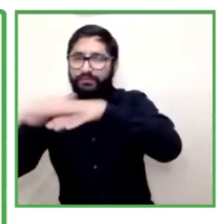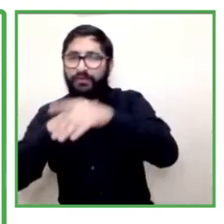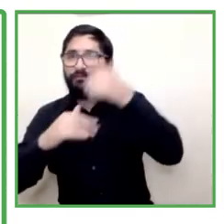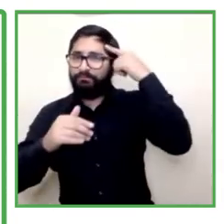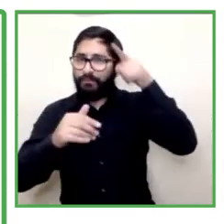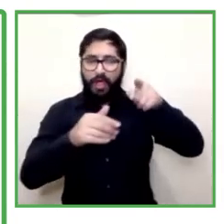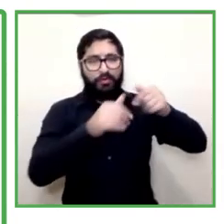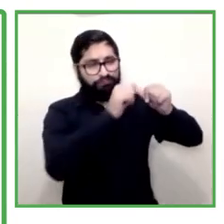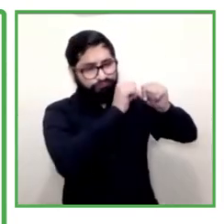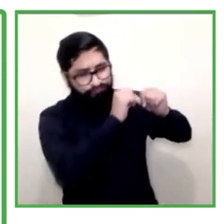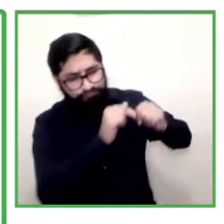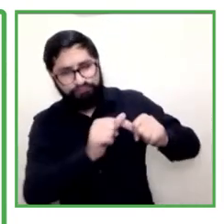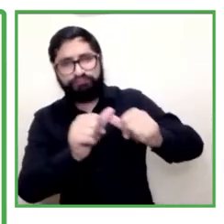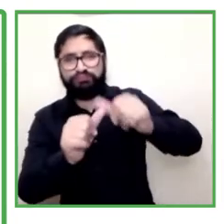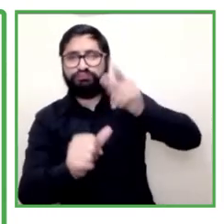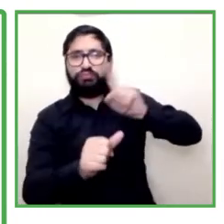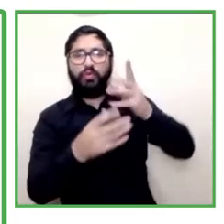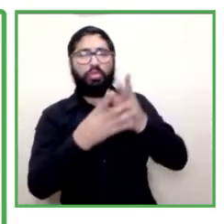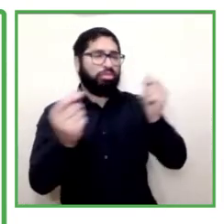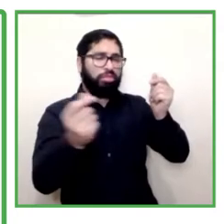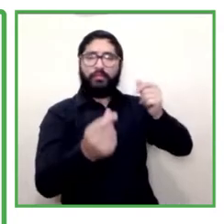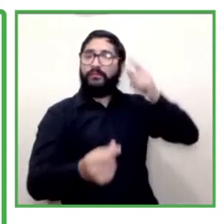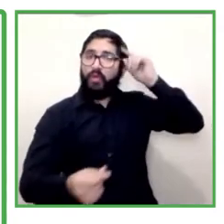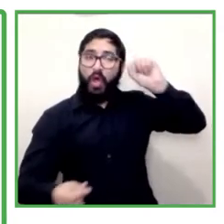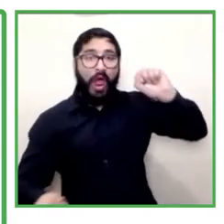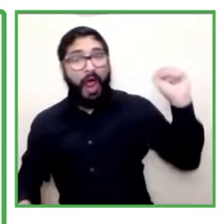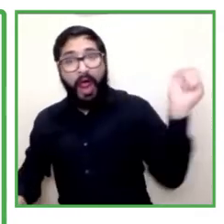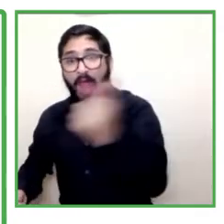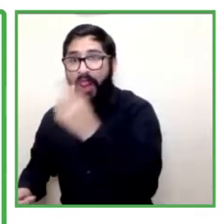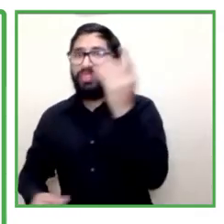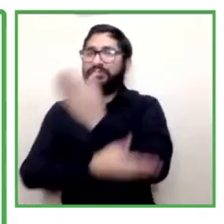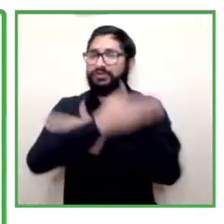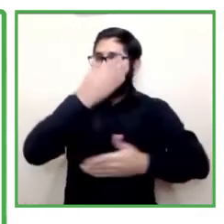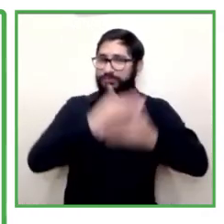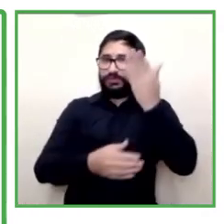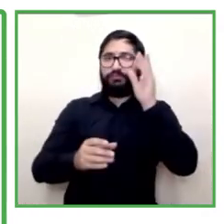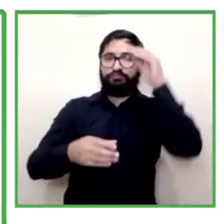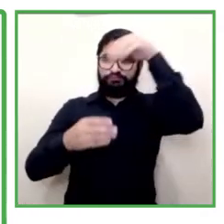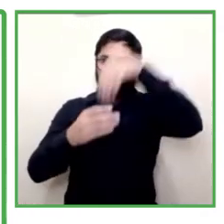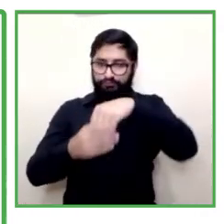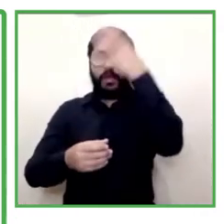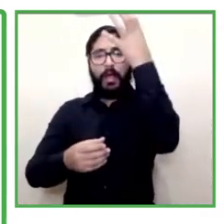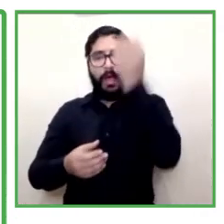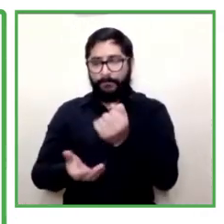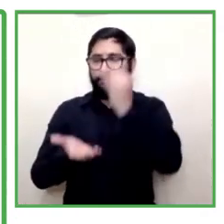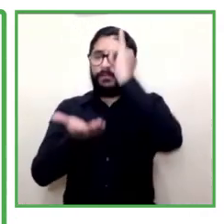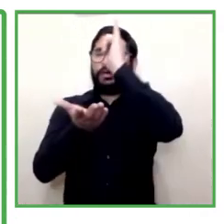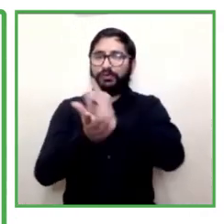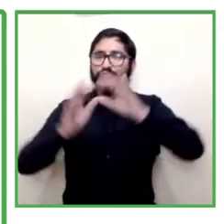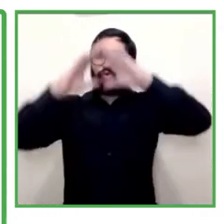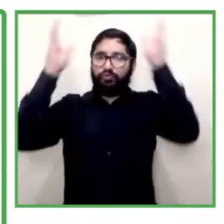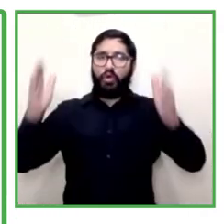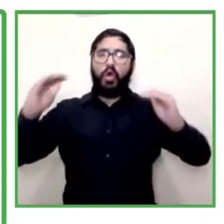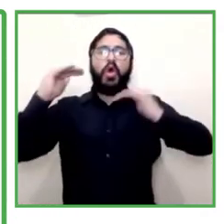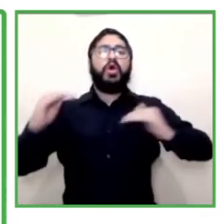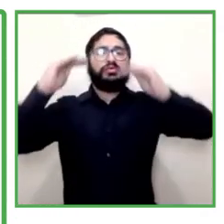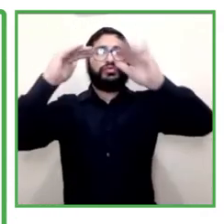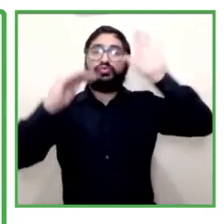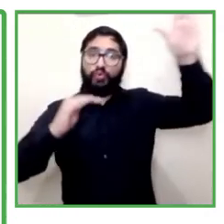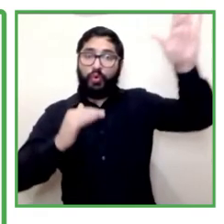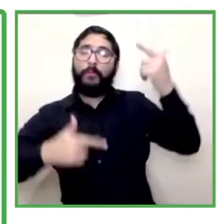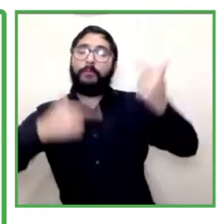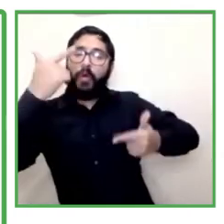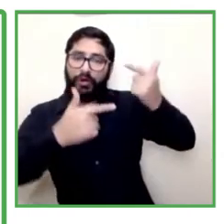permanence of people with disabilities in all services that they can work in this